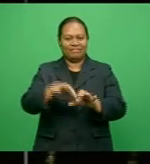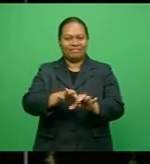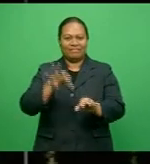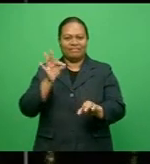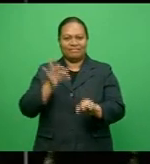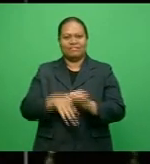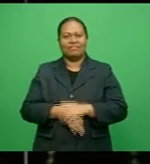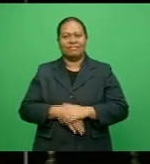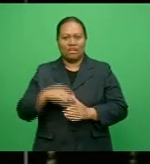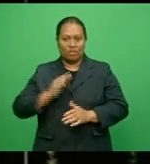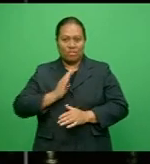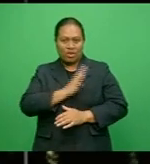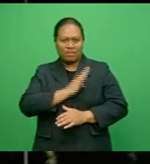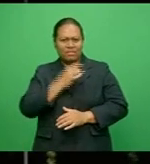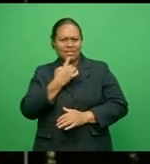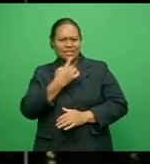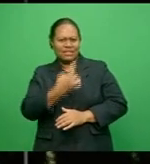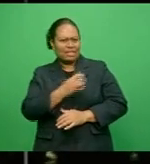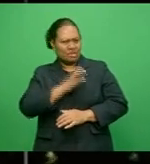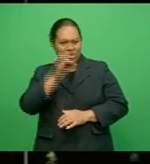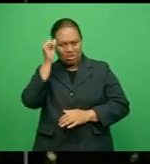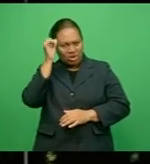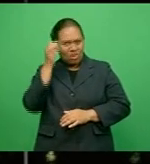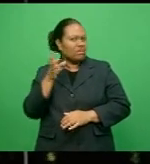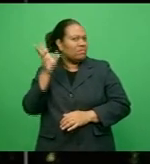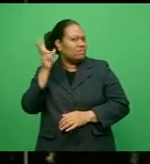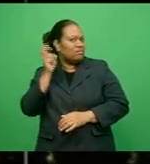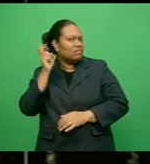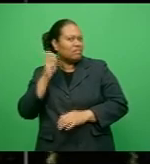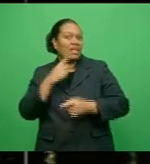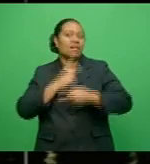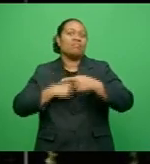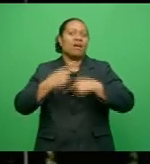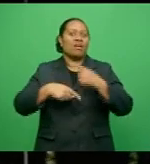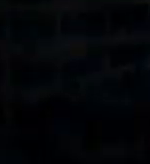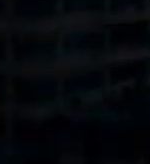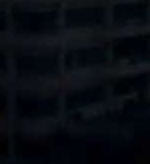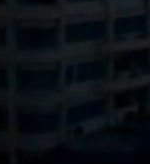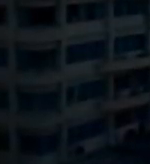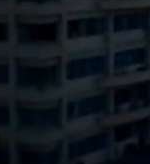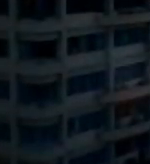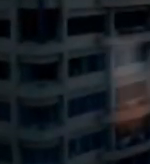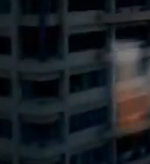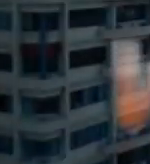A board member said he doesn't know whether they will hear cases related to the election